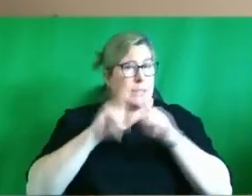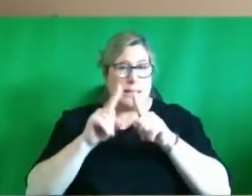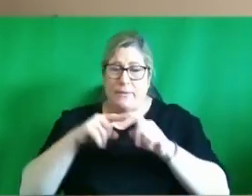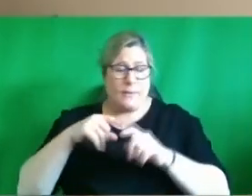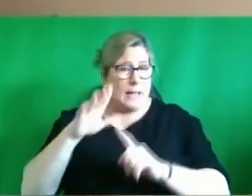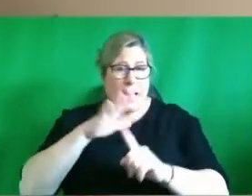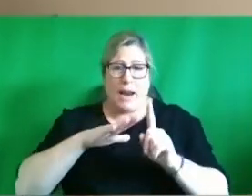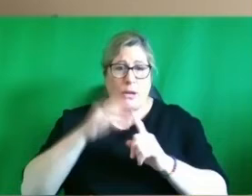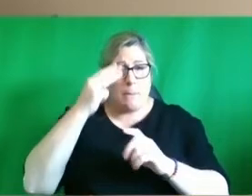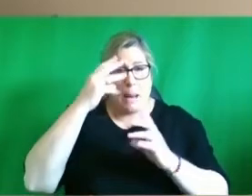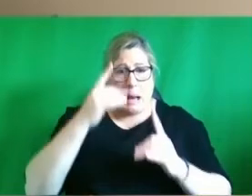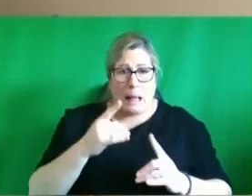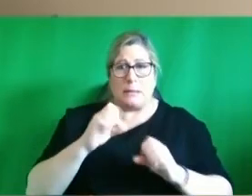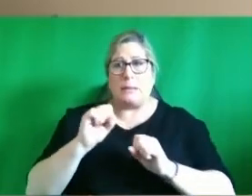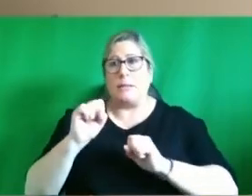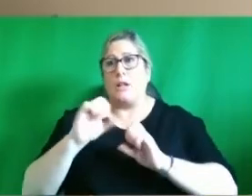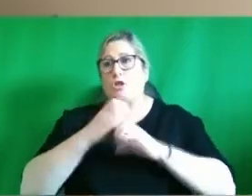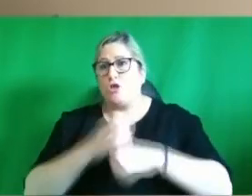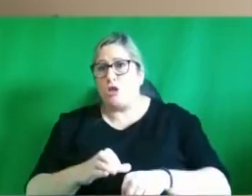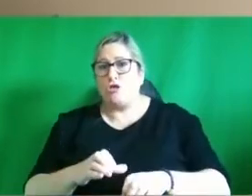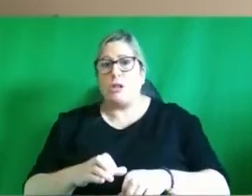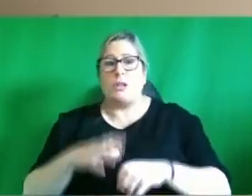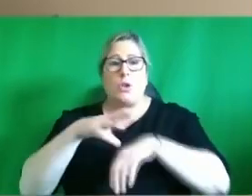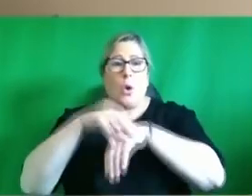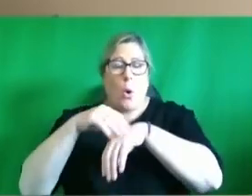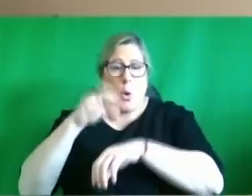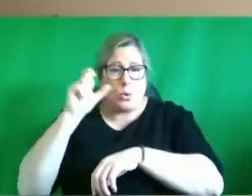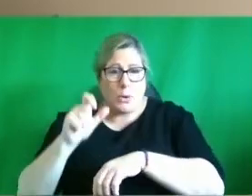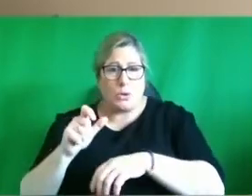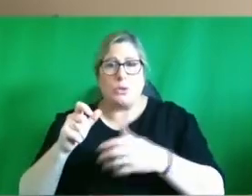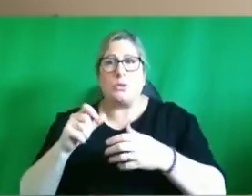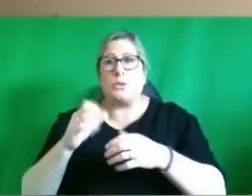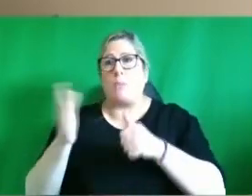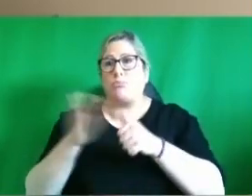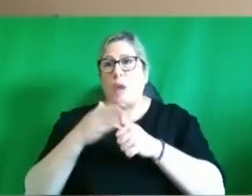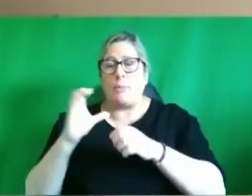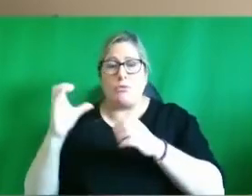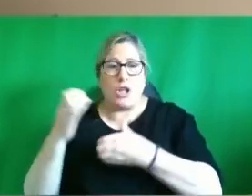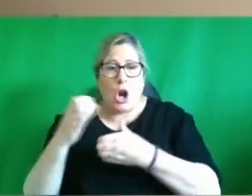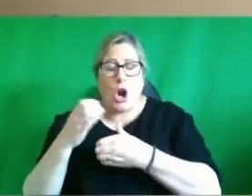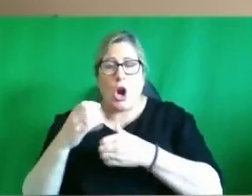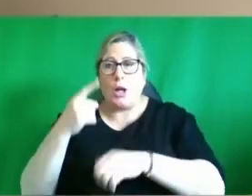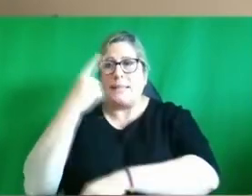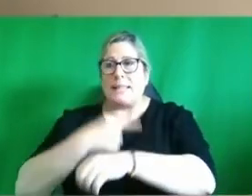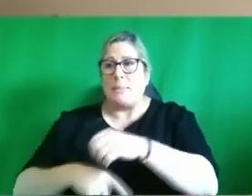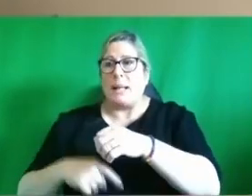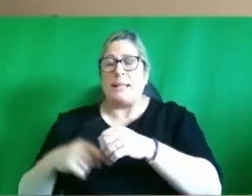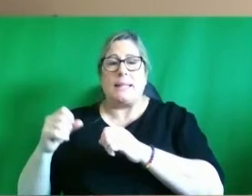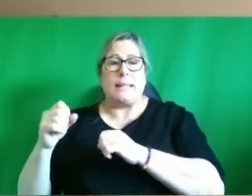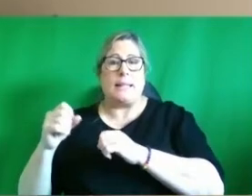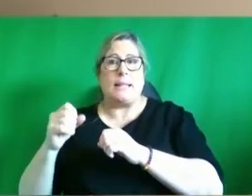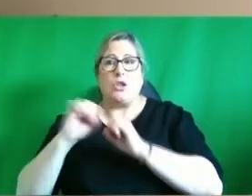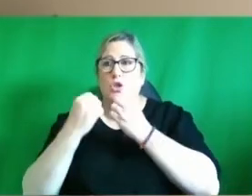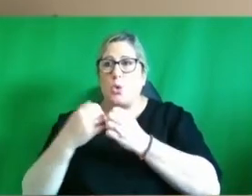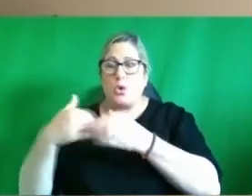services children services older person services primary care disability services social inclusion